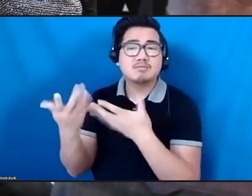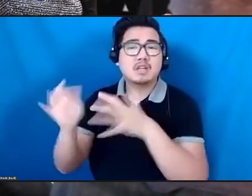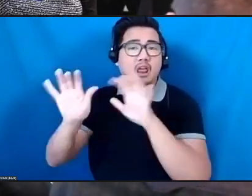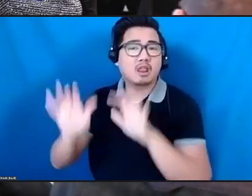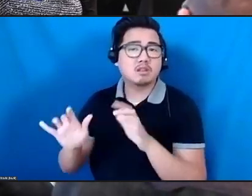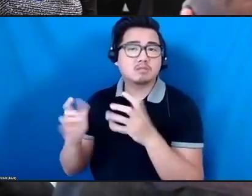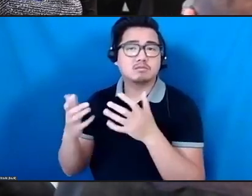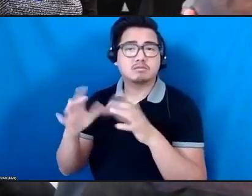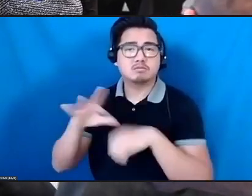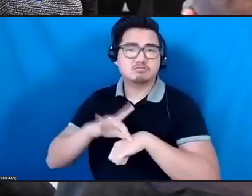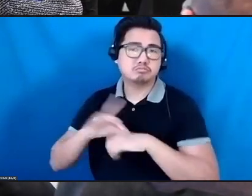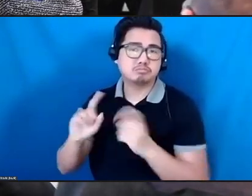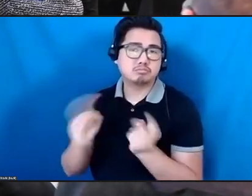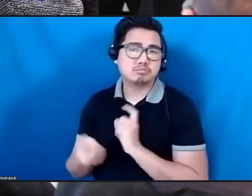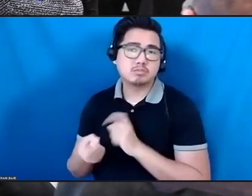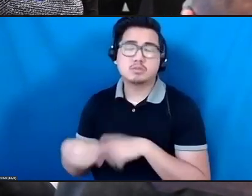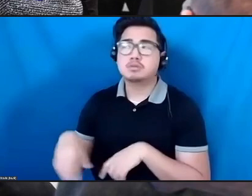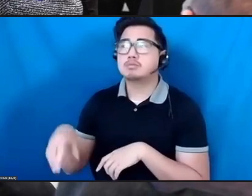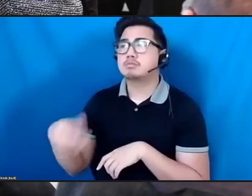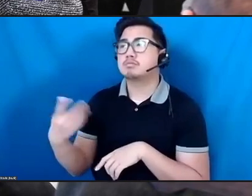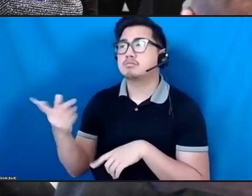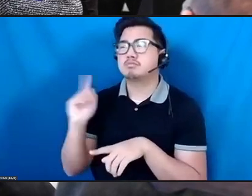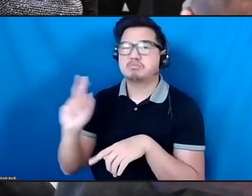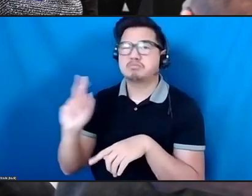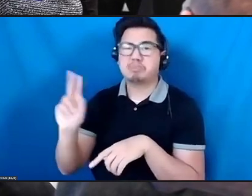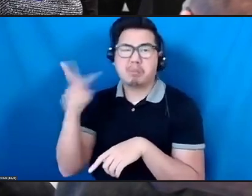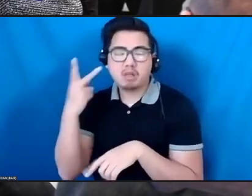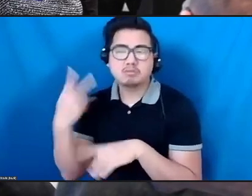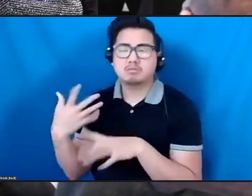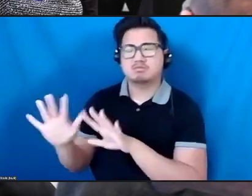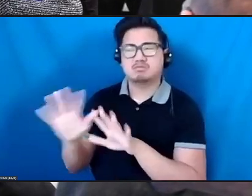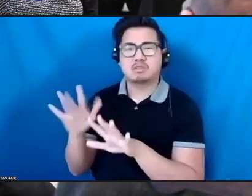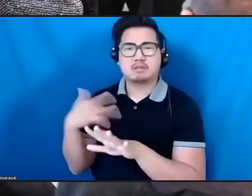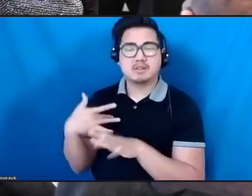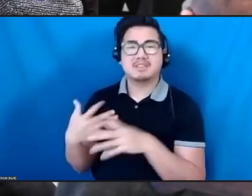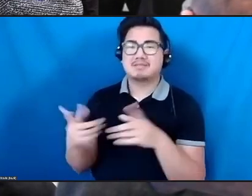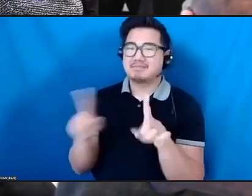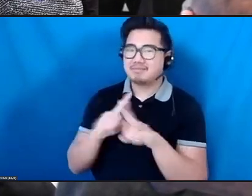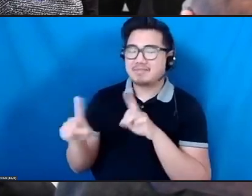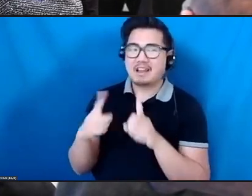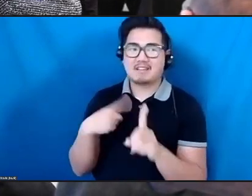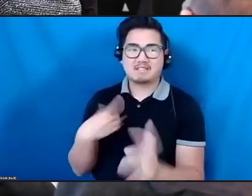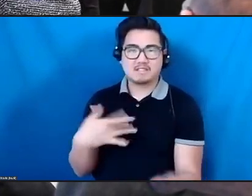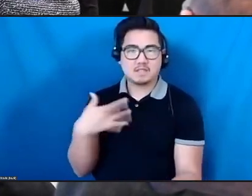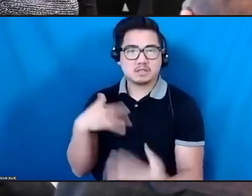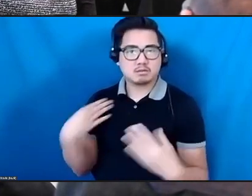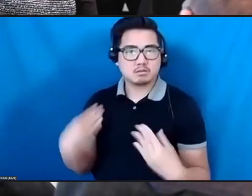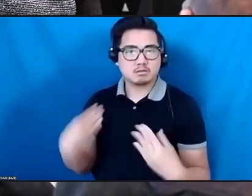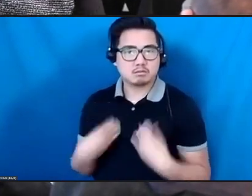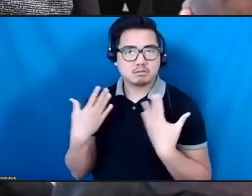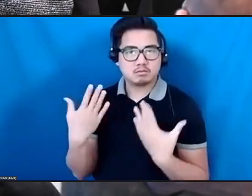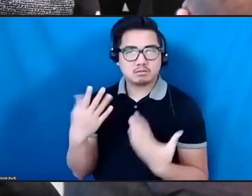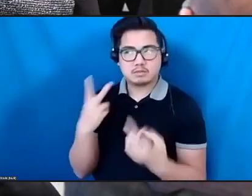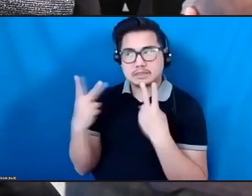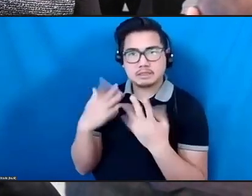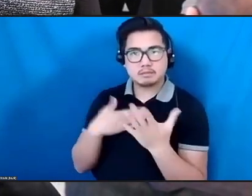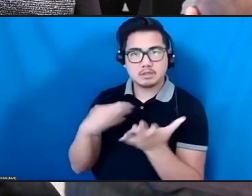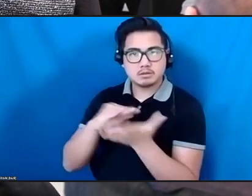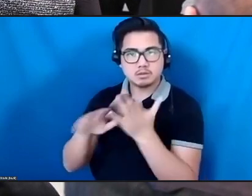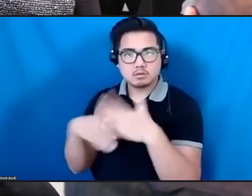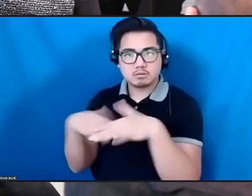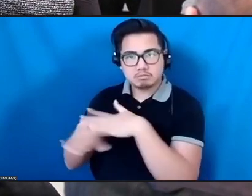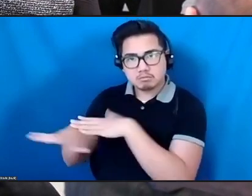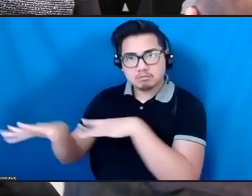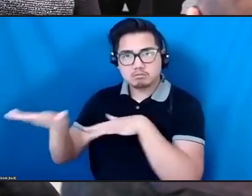inspired by our students and our fellows who were sort of doing the same thing. And I guess what I would just sort of offer is that I